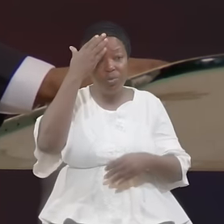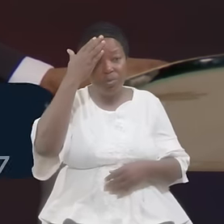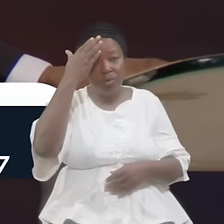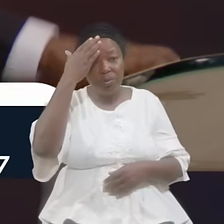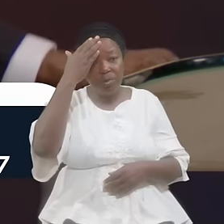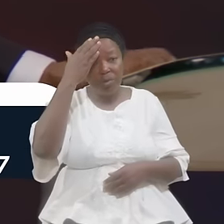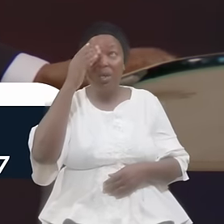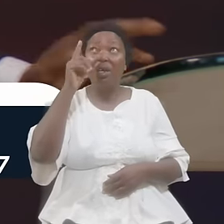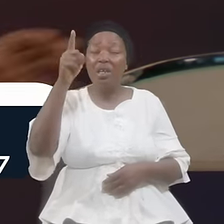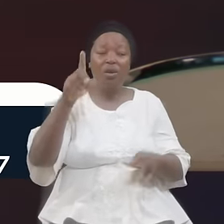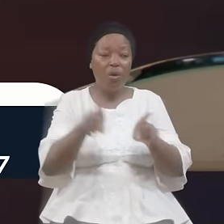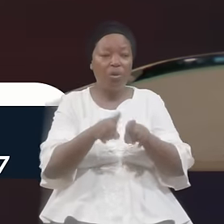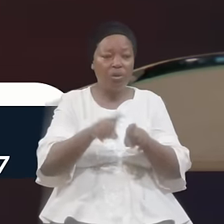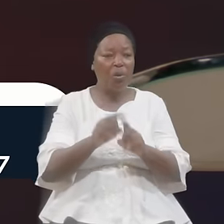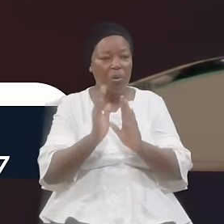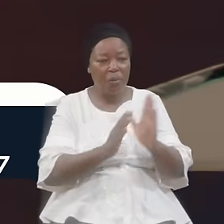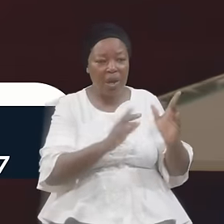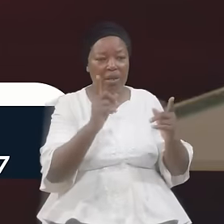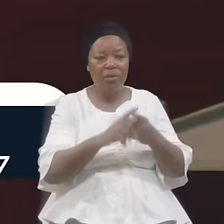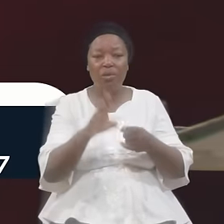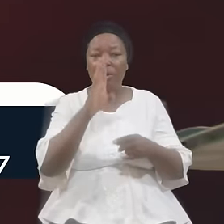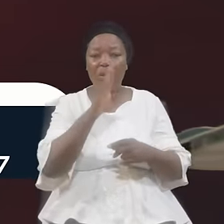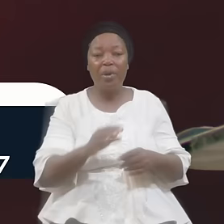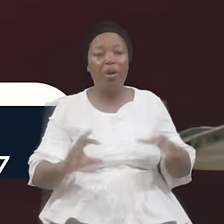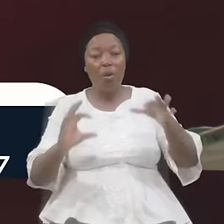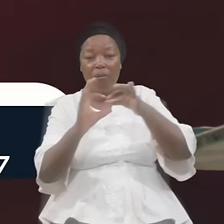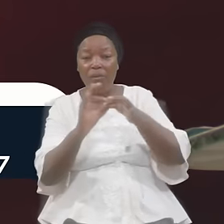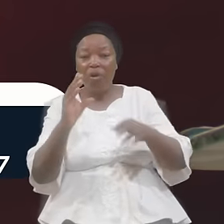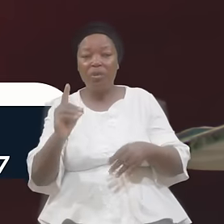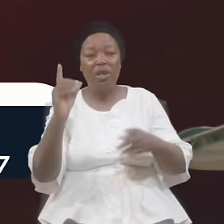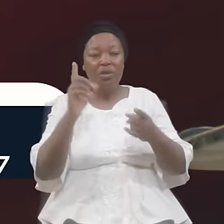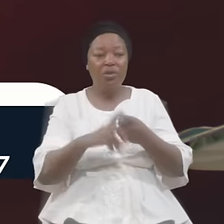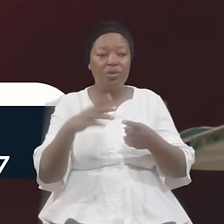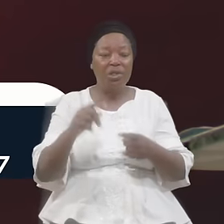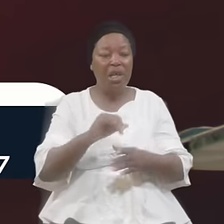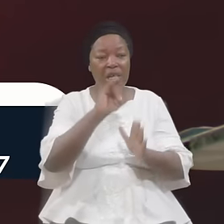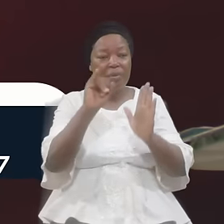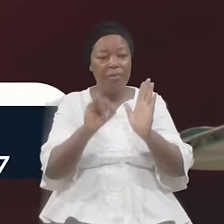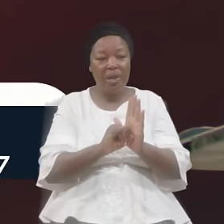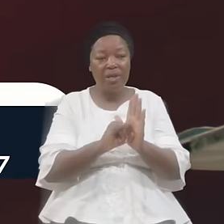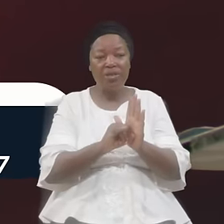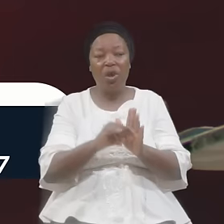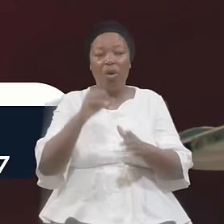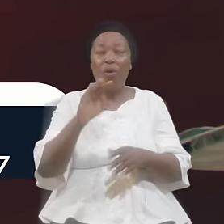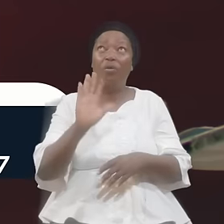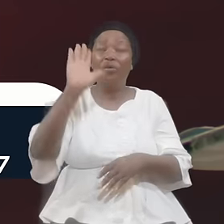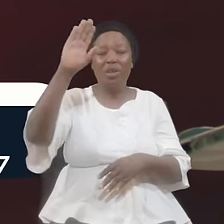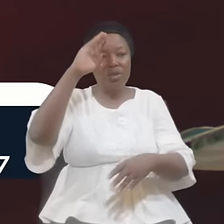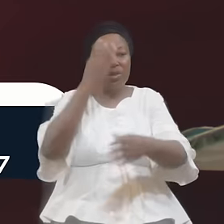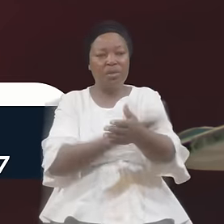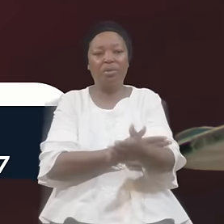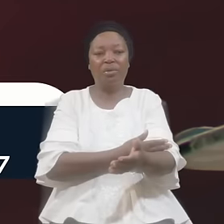Predestinate To Be Conformed To The Image Of His Son